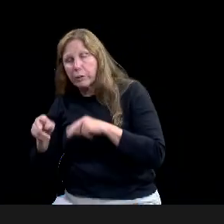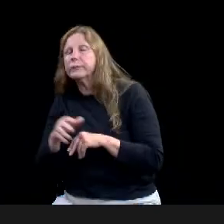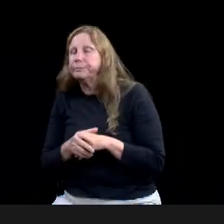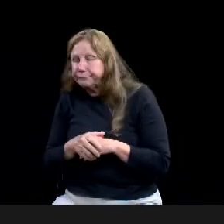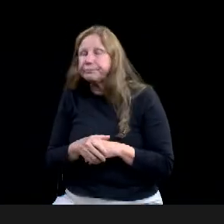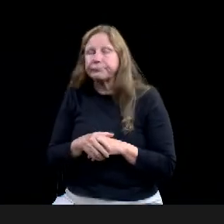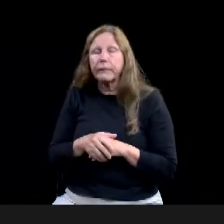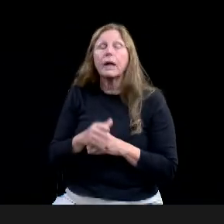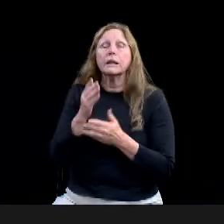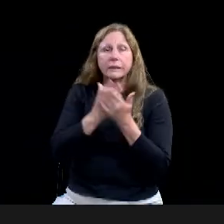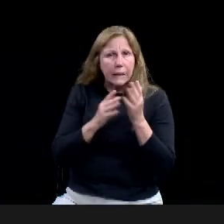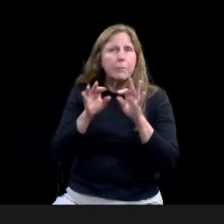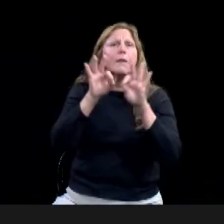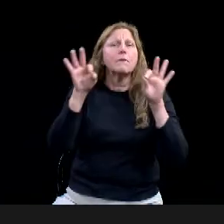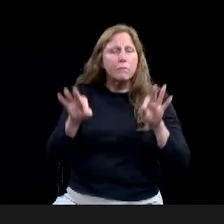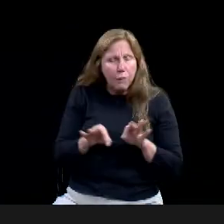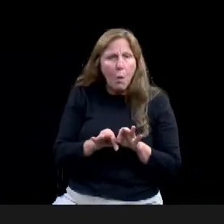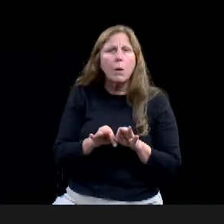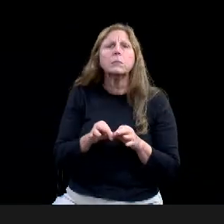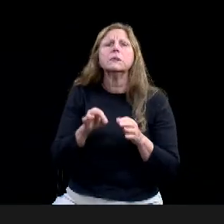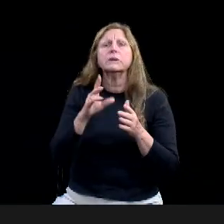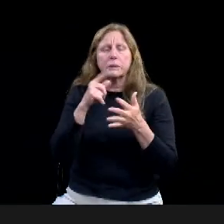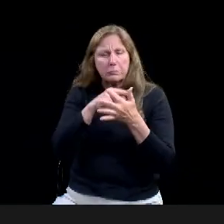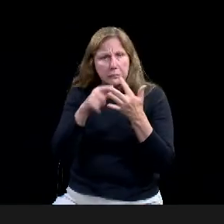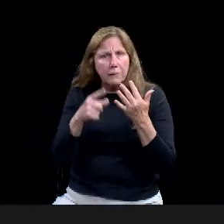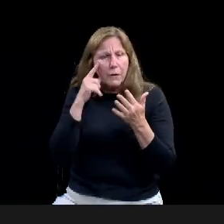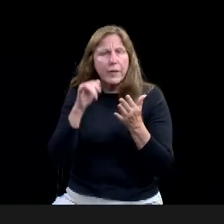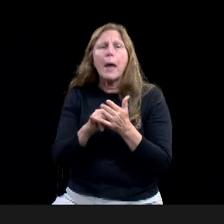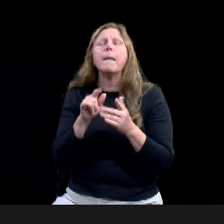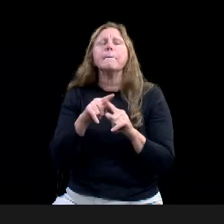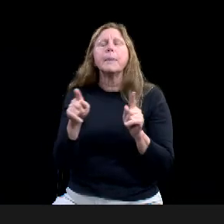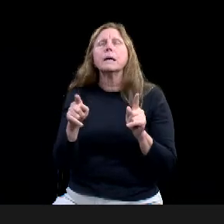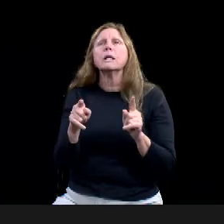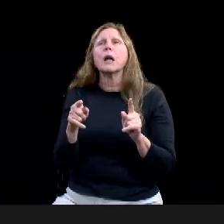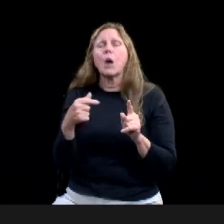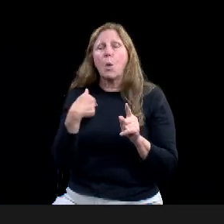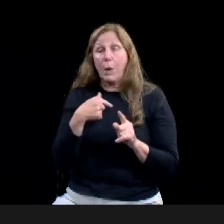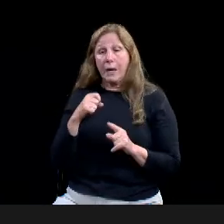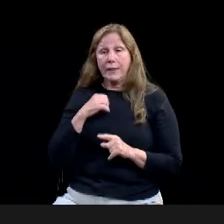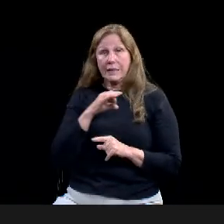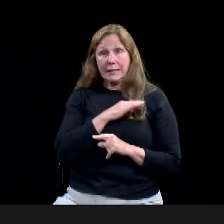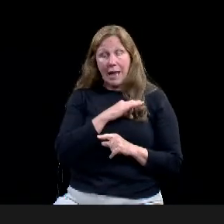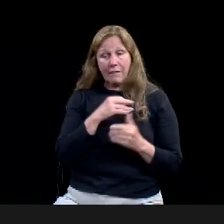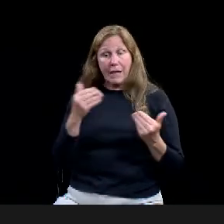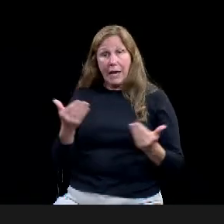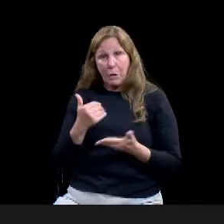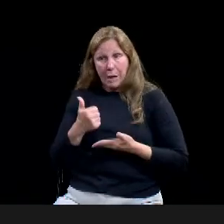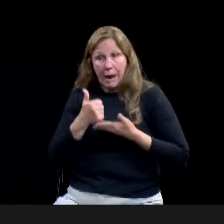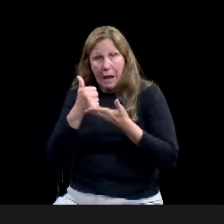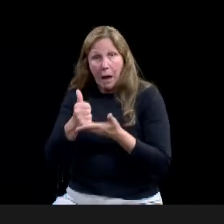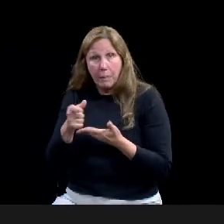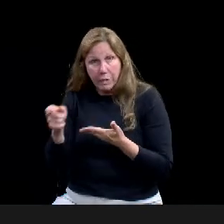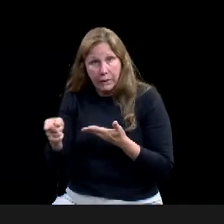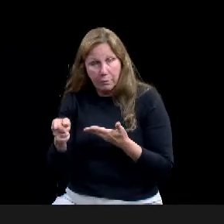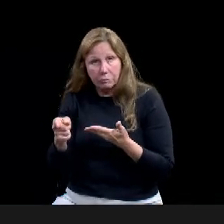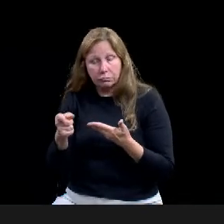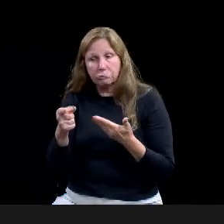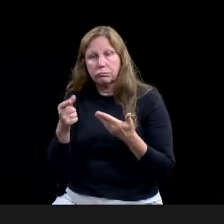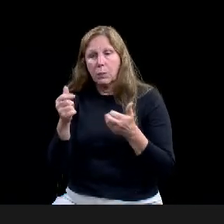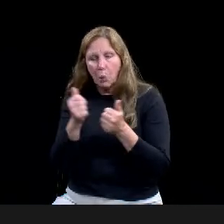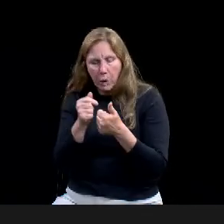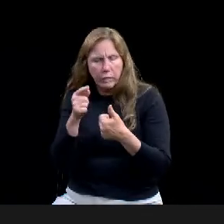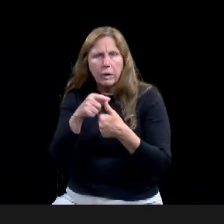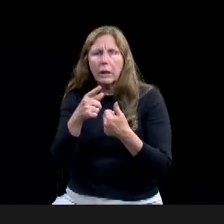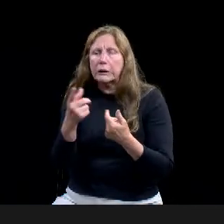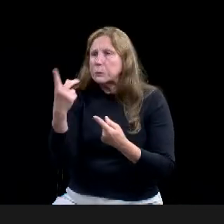help them, uh, with questions that they have along the way. It's not a, an abandonment process where we're trying